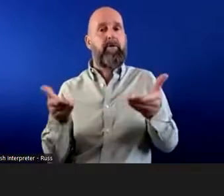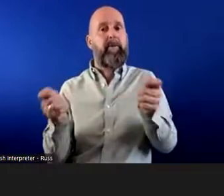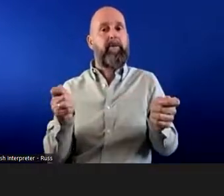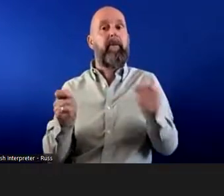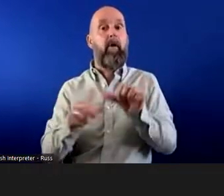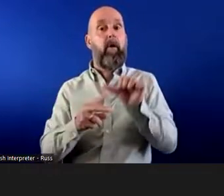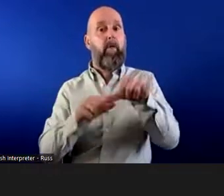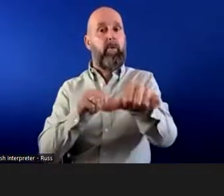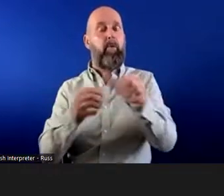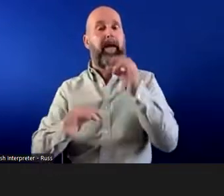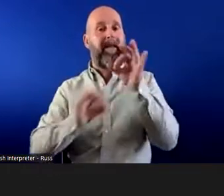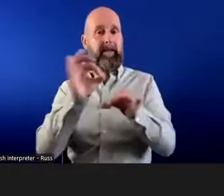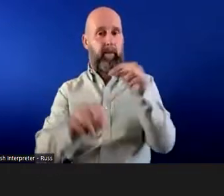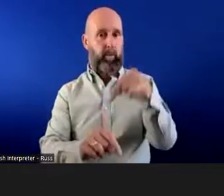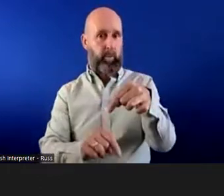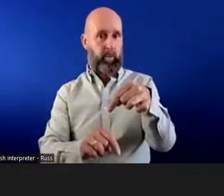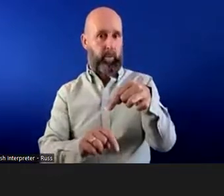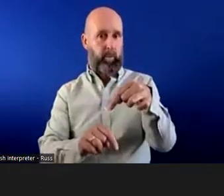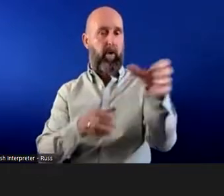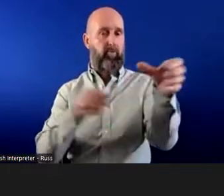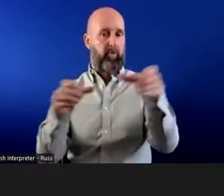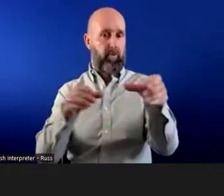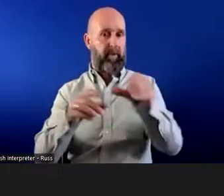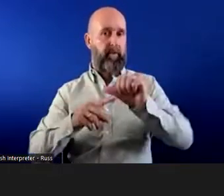process, perhaps the interview, and so forth.